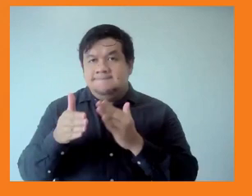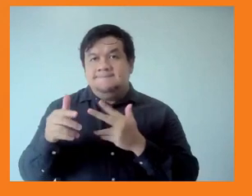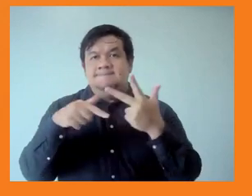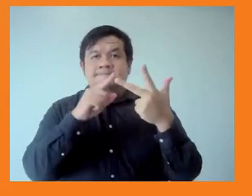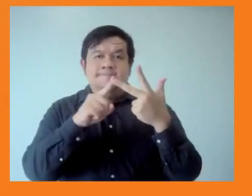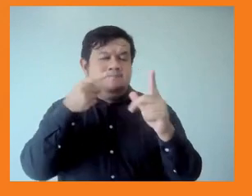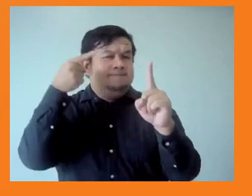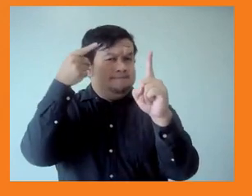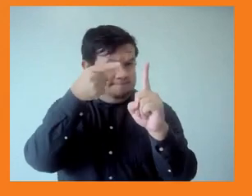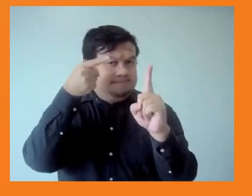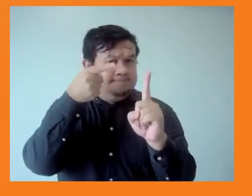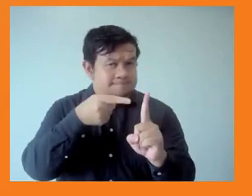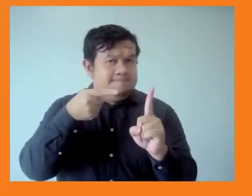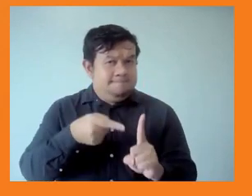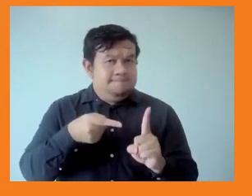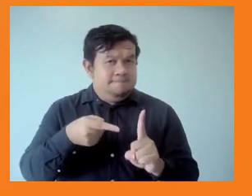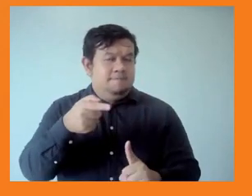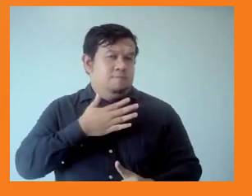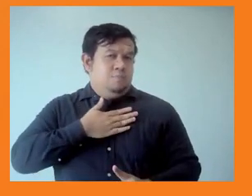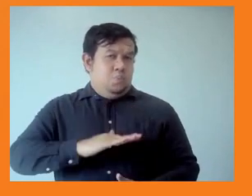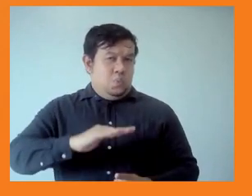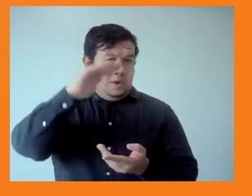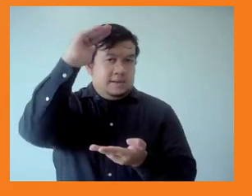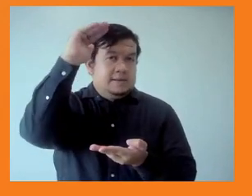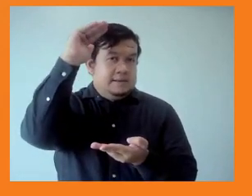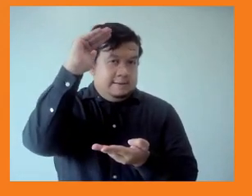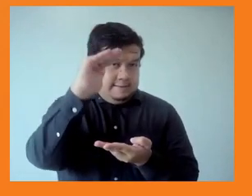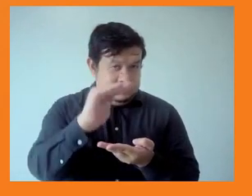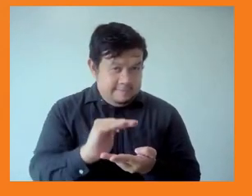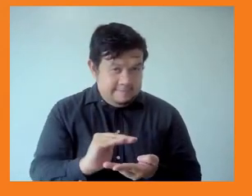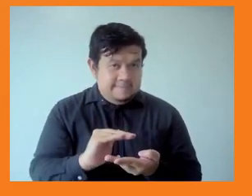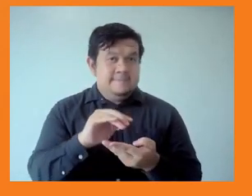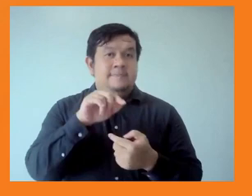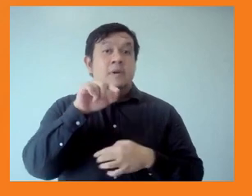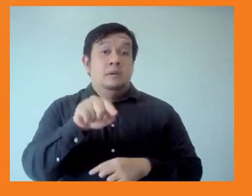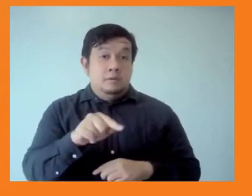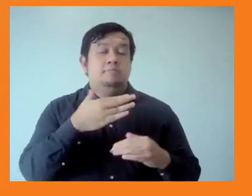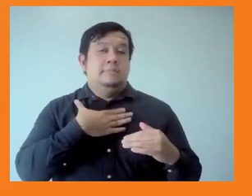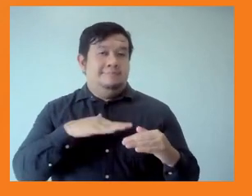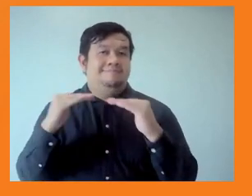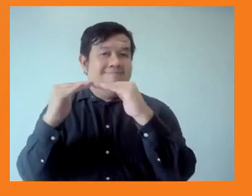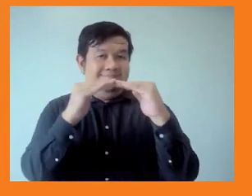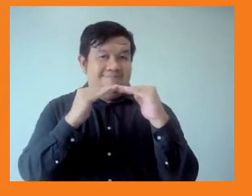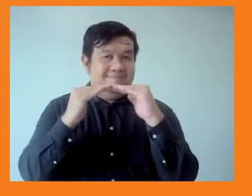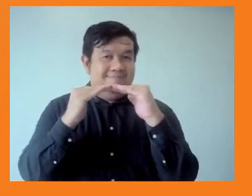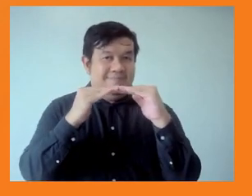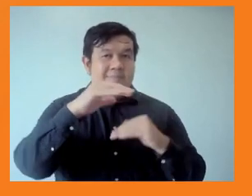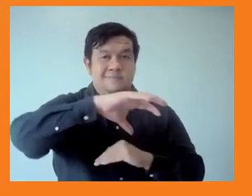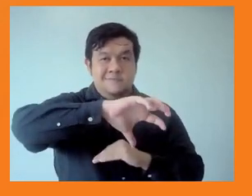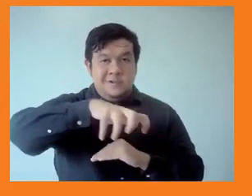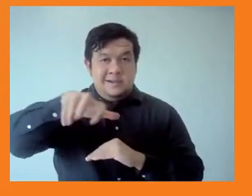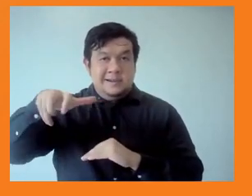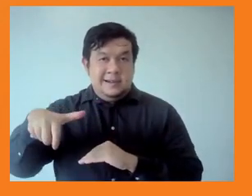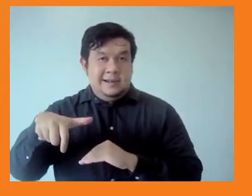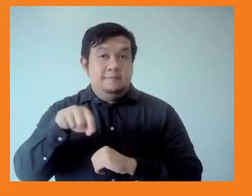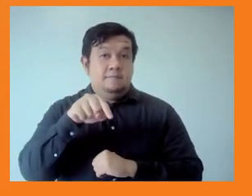reduce inequality and poverty through free public services, progressive taxation and enhanced labour rights, support governments in bridging the